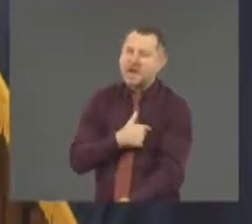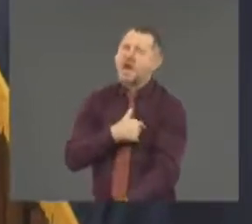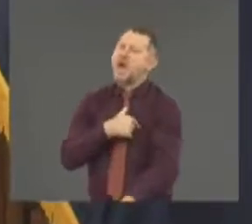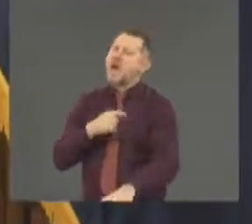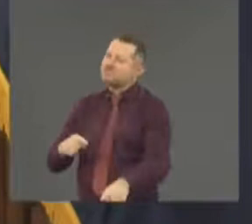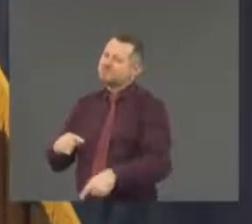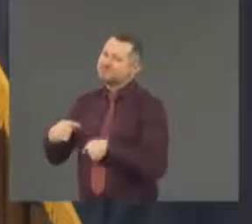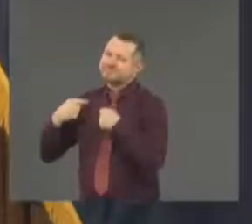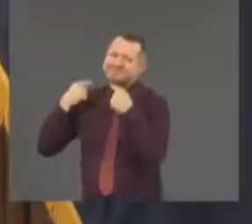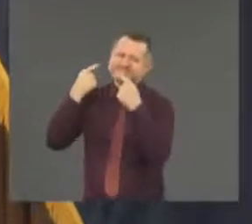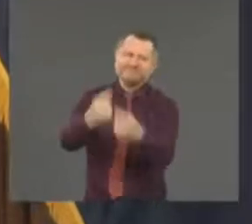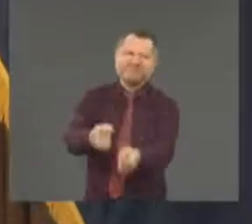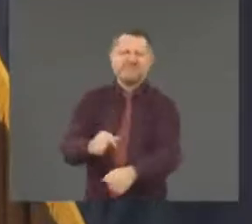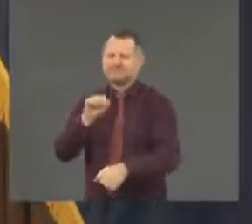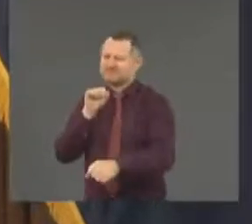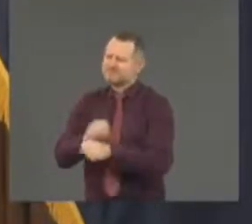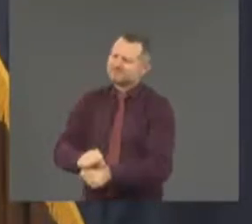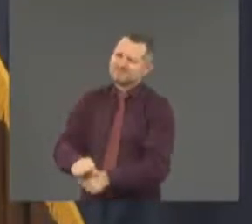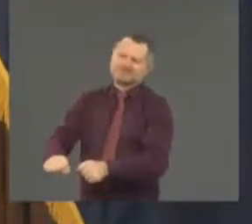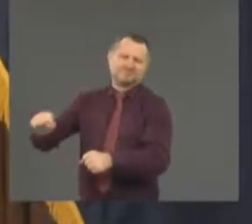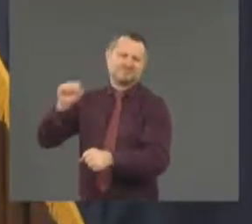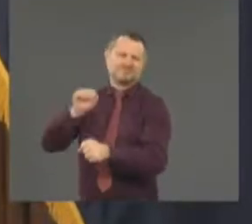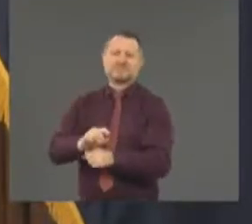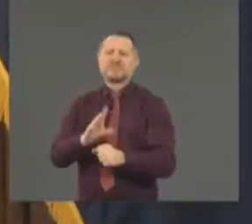You know, let's take on this. Take a step back.